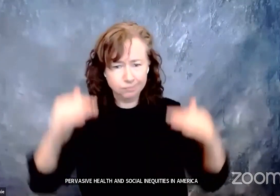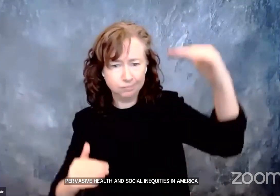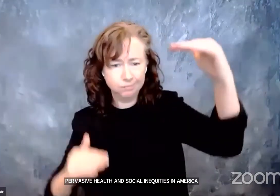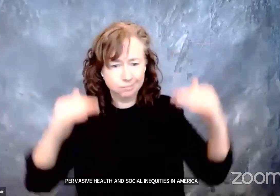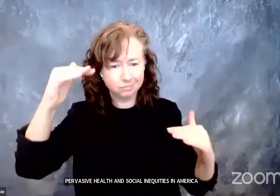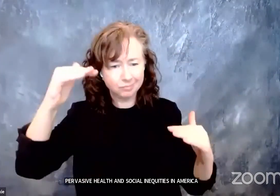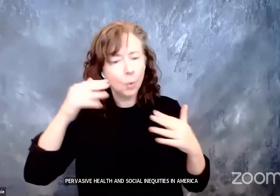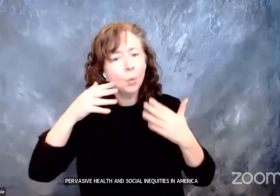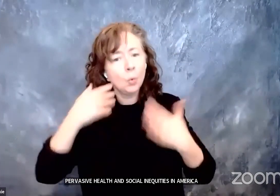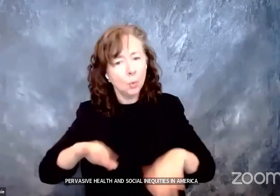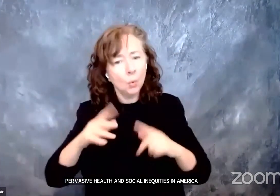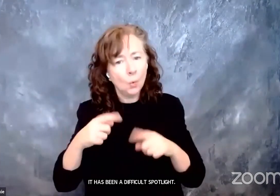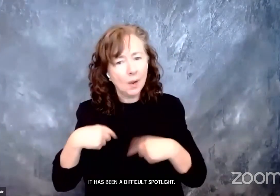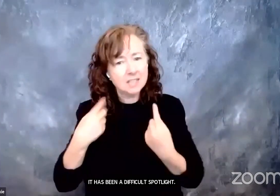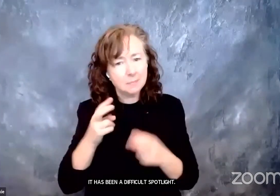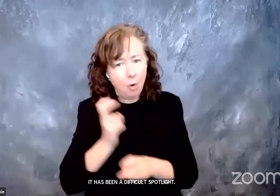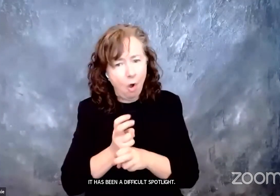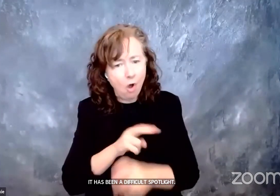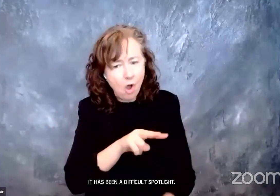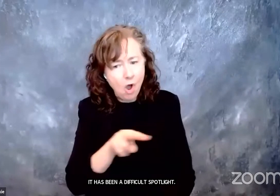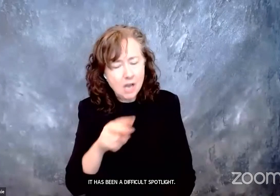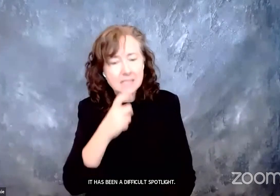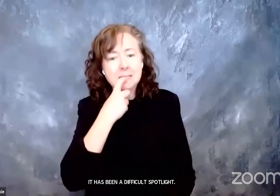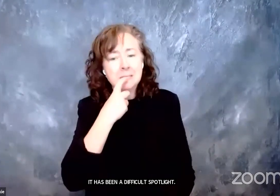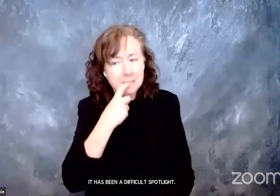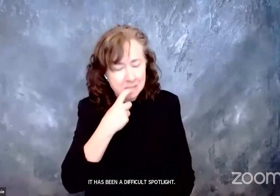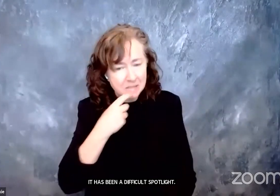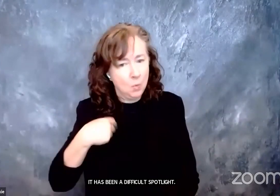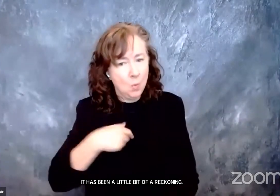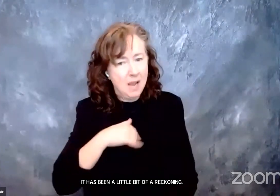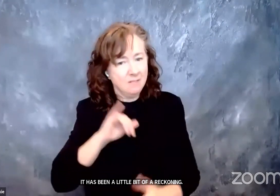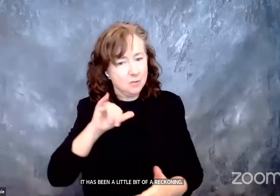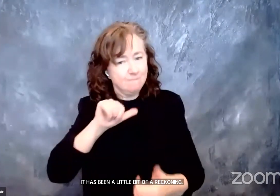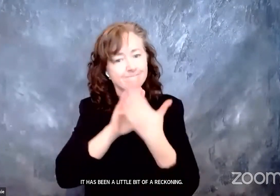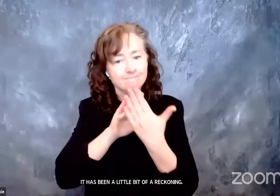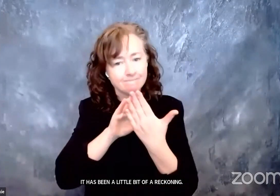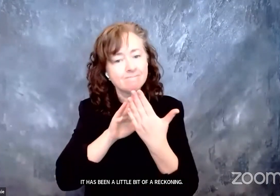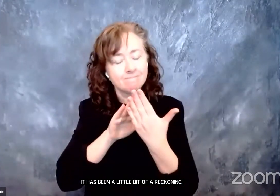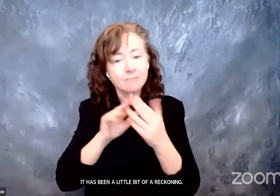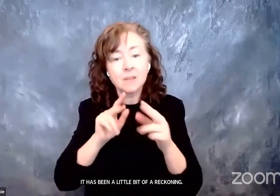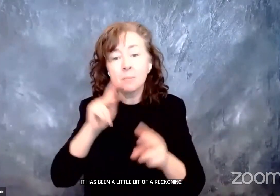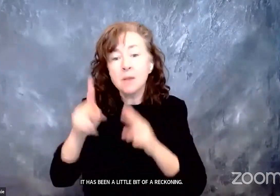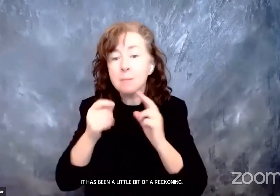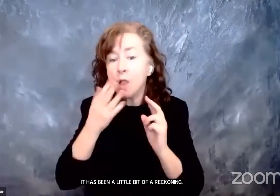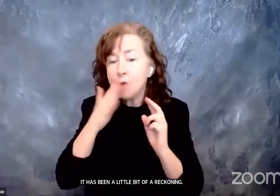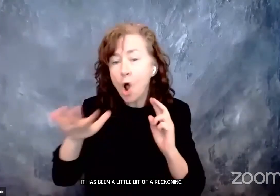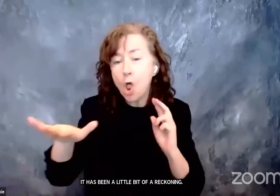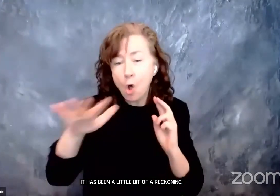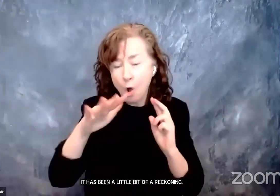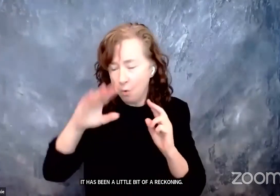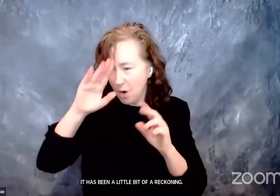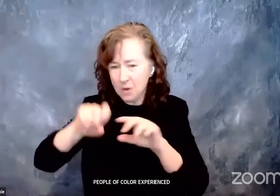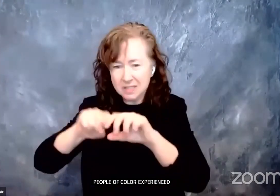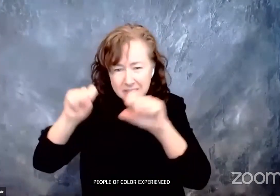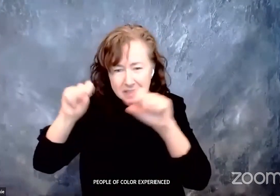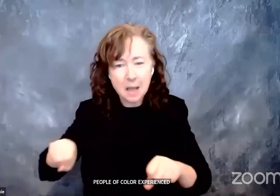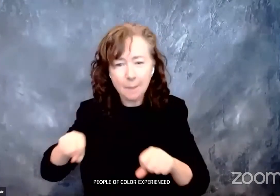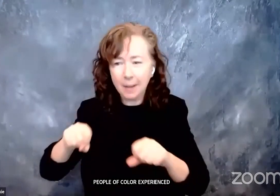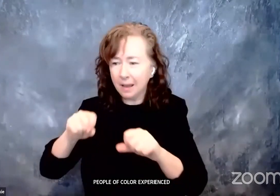and it's been a little bit of a reckoning. People of color experience systemic and structural racism,